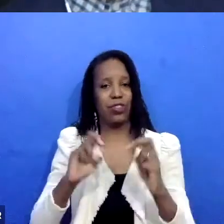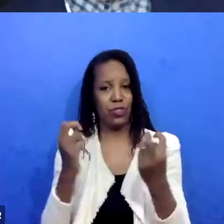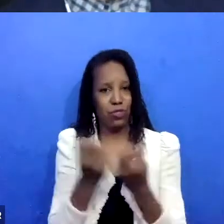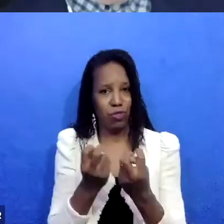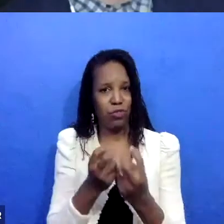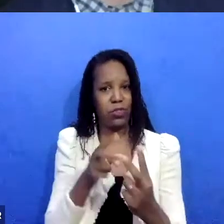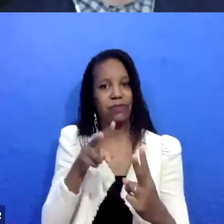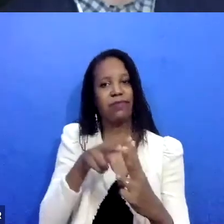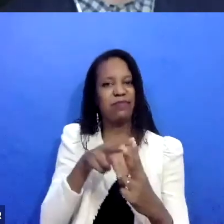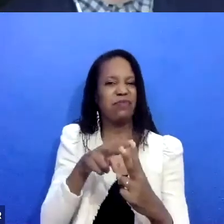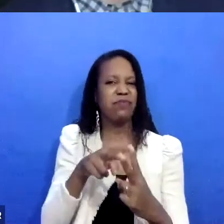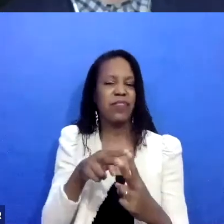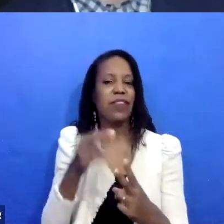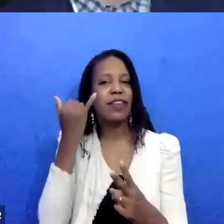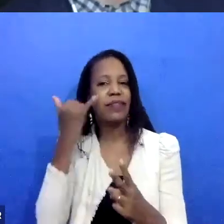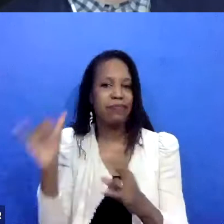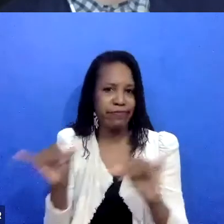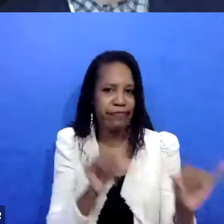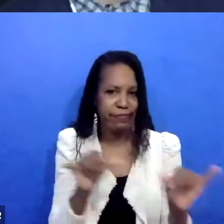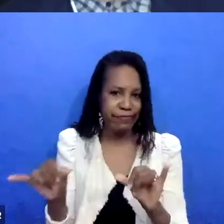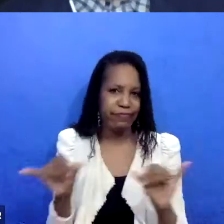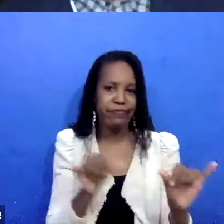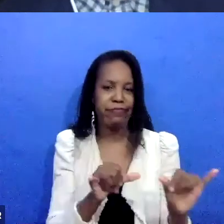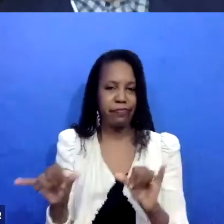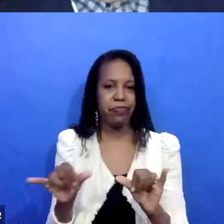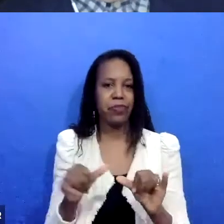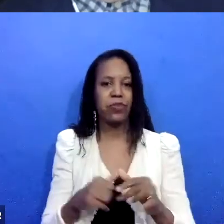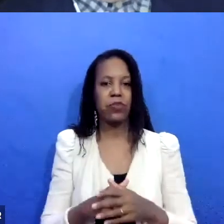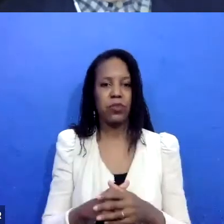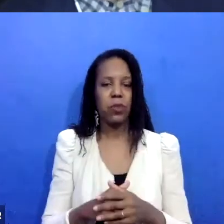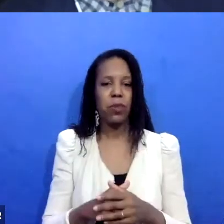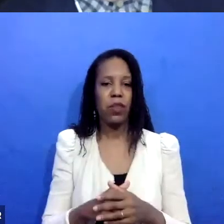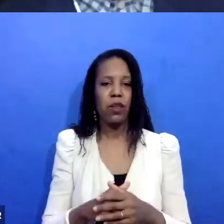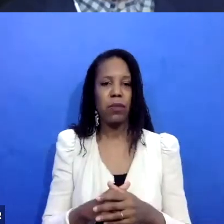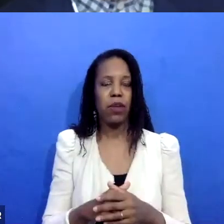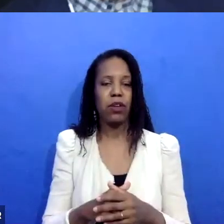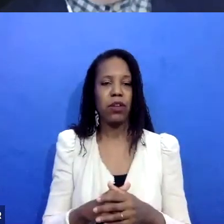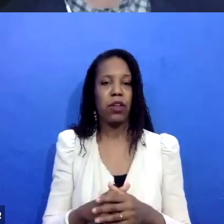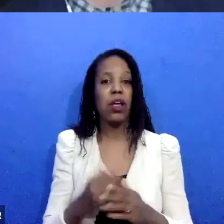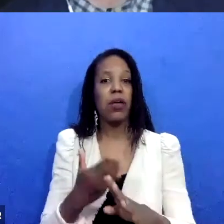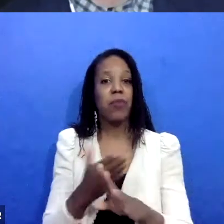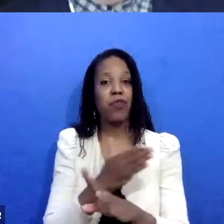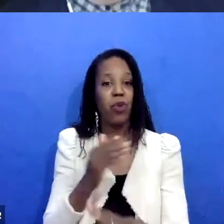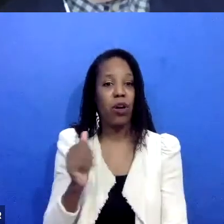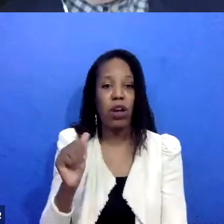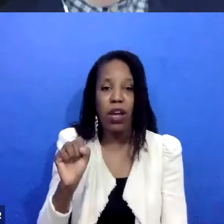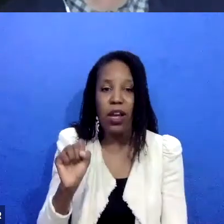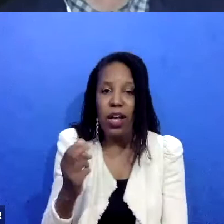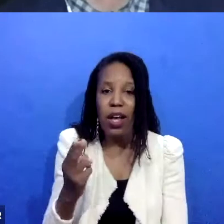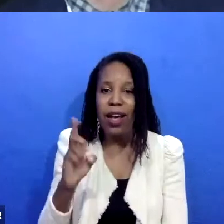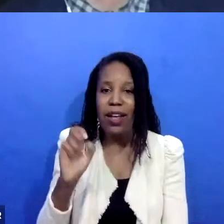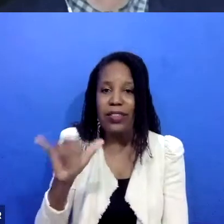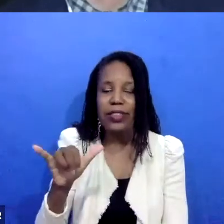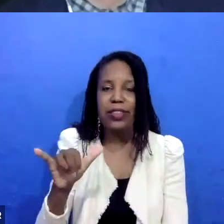similar. Um, but before Ashley, um, starts deciding which volunteers might fit in this